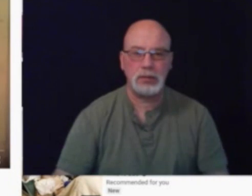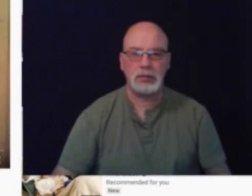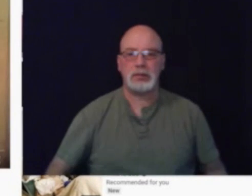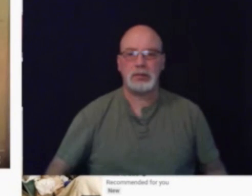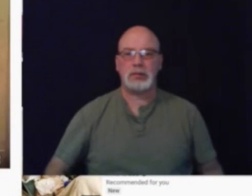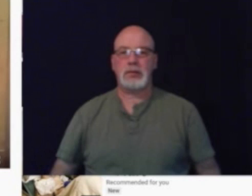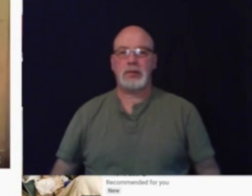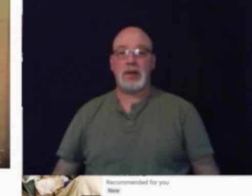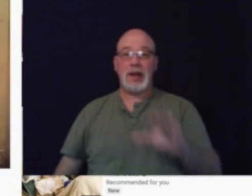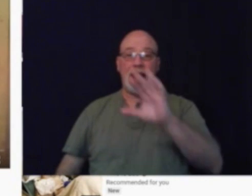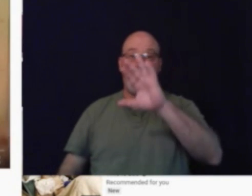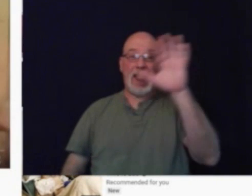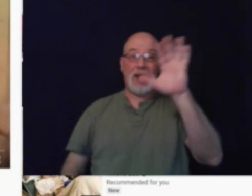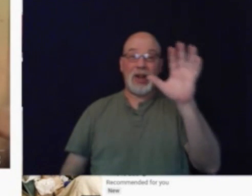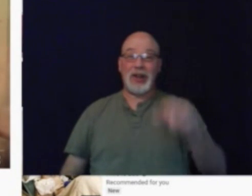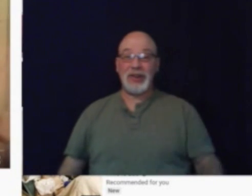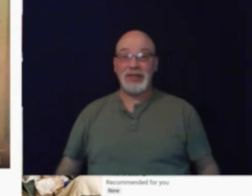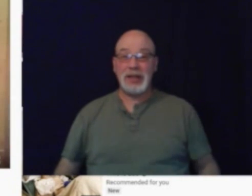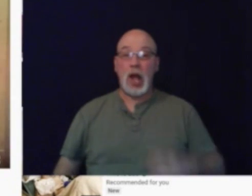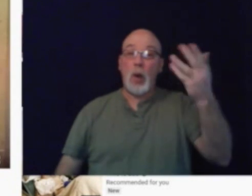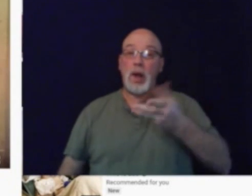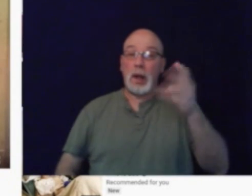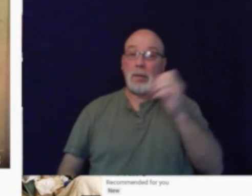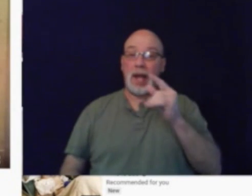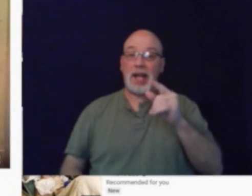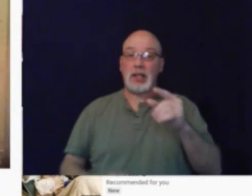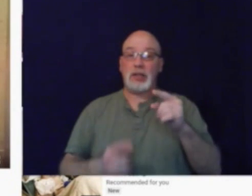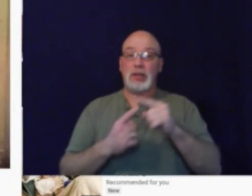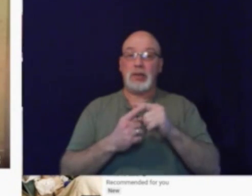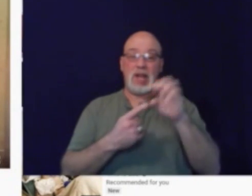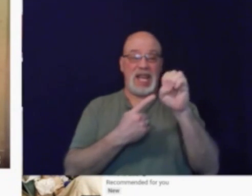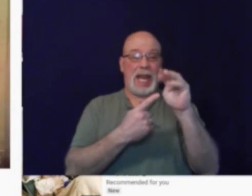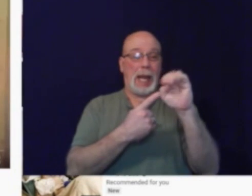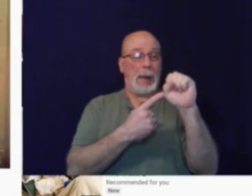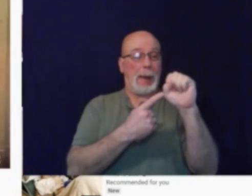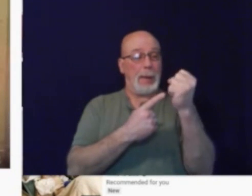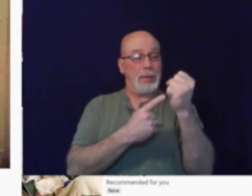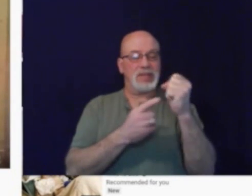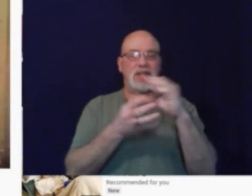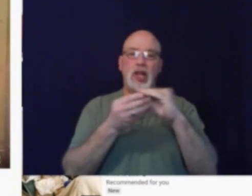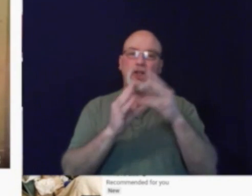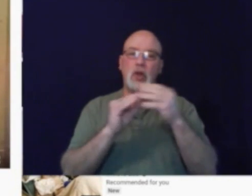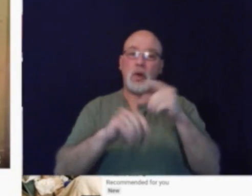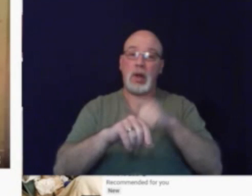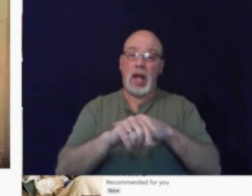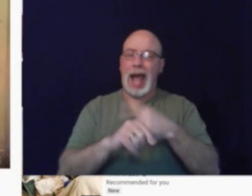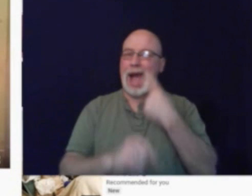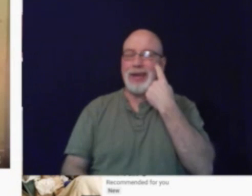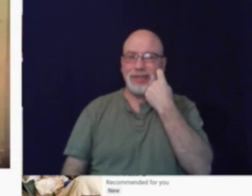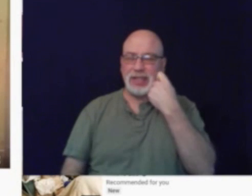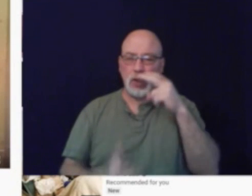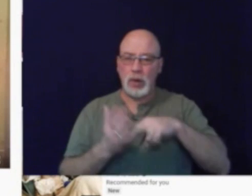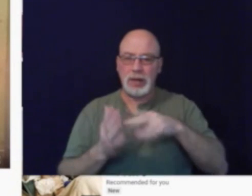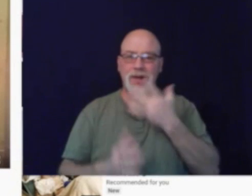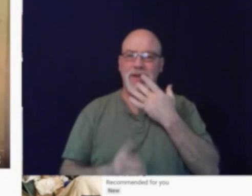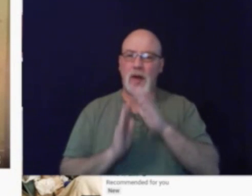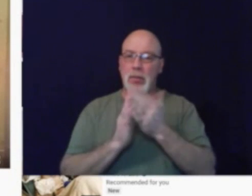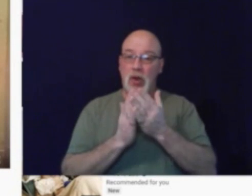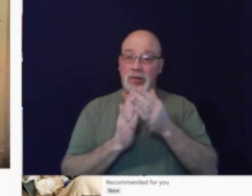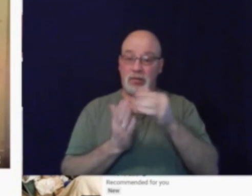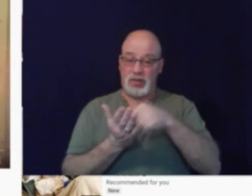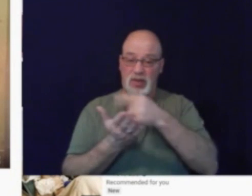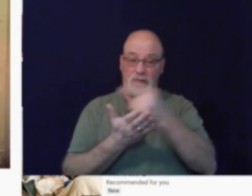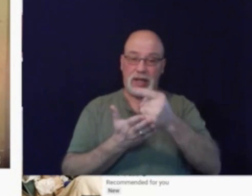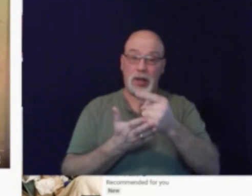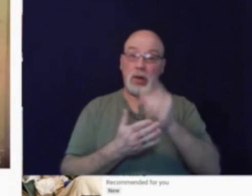Hello! Welcome back to M's Storytime! I was just reading my favourite book for the week. Would you like to read it with me?